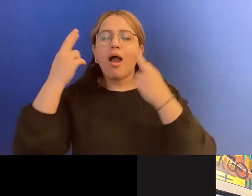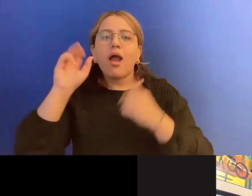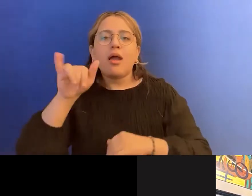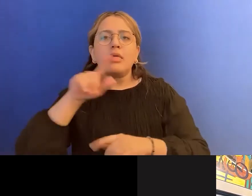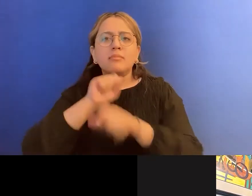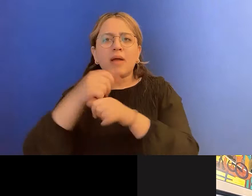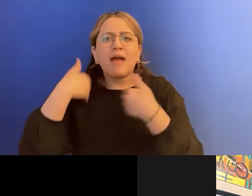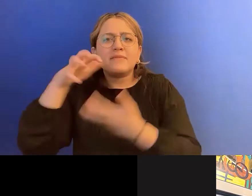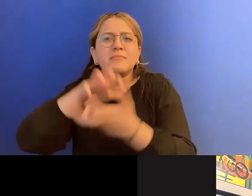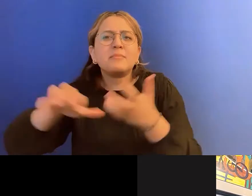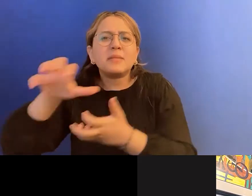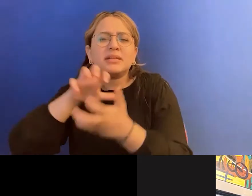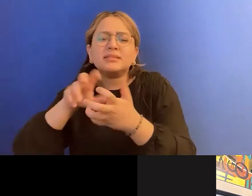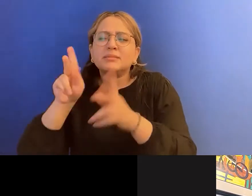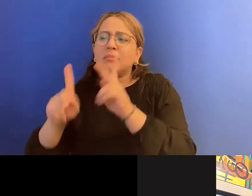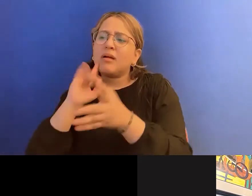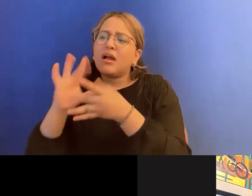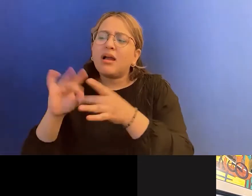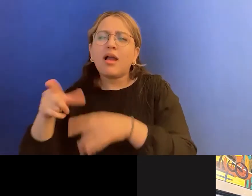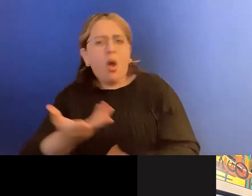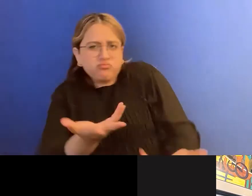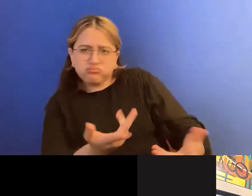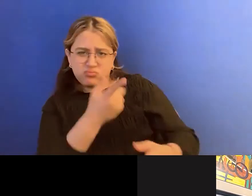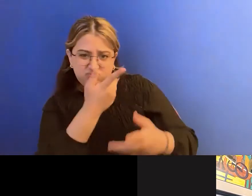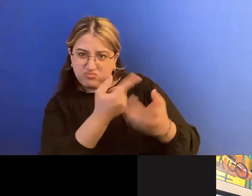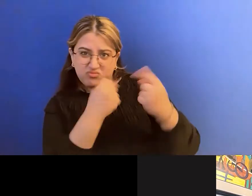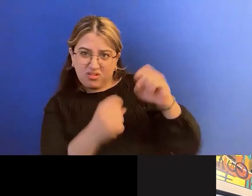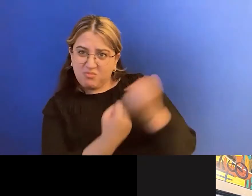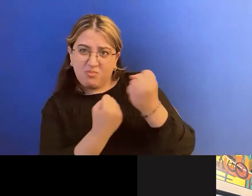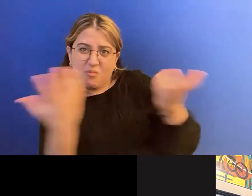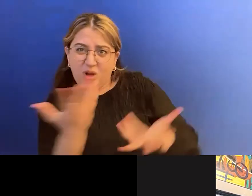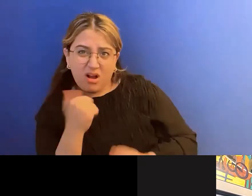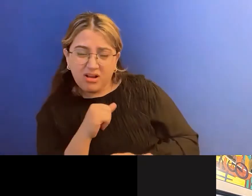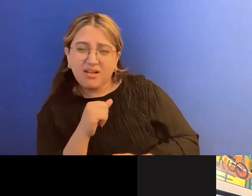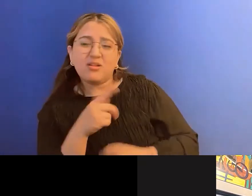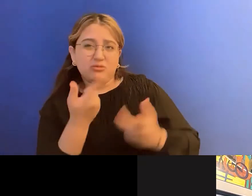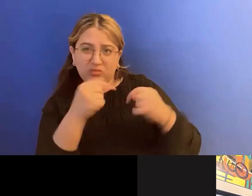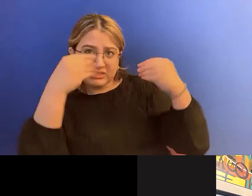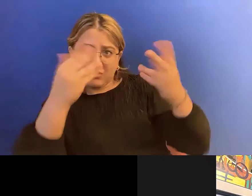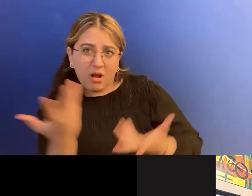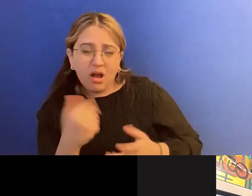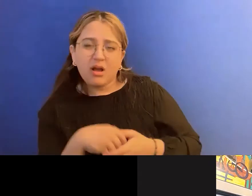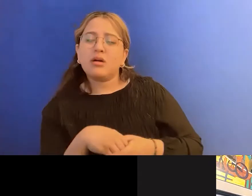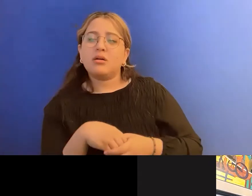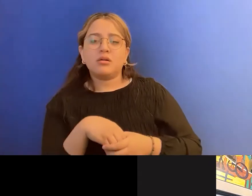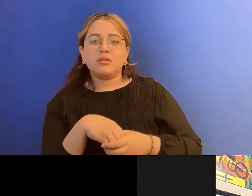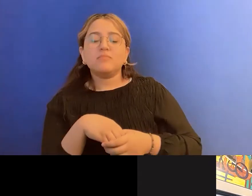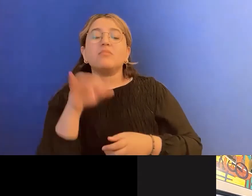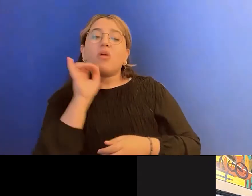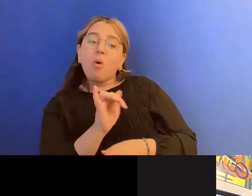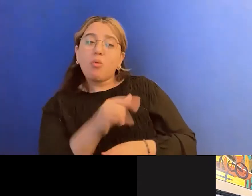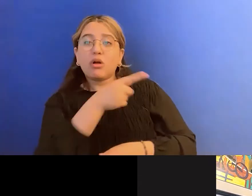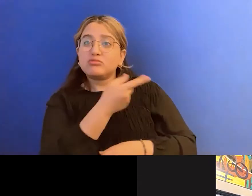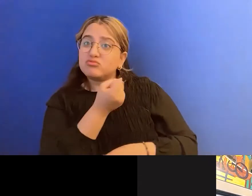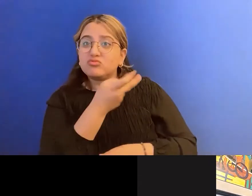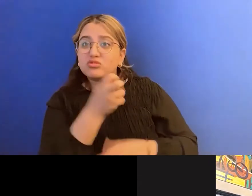like, so what are you trying to promote? And also, oh, okay. So she's trying to, you know, make sure that, you know, bigger bodies are